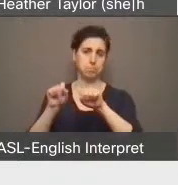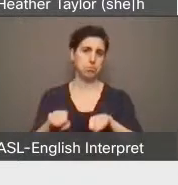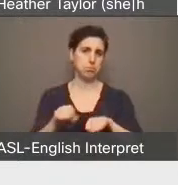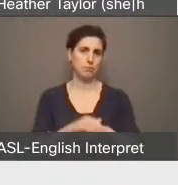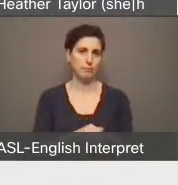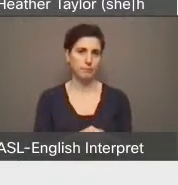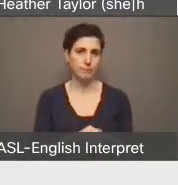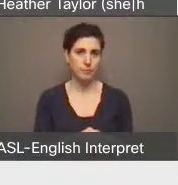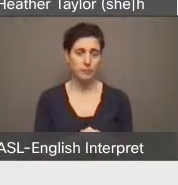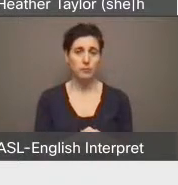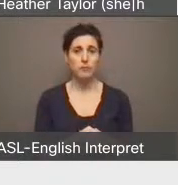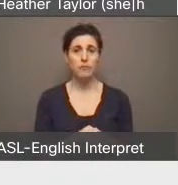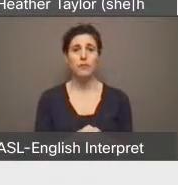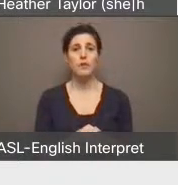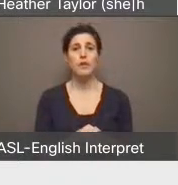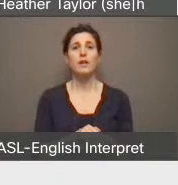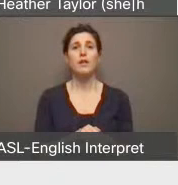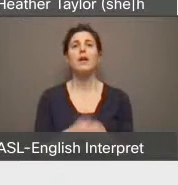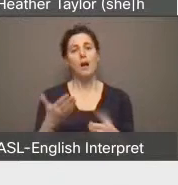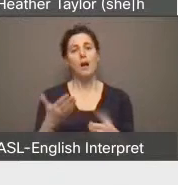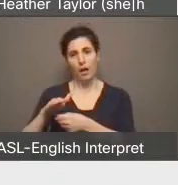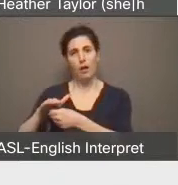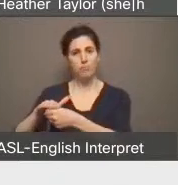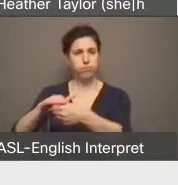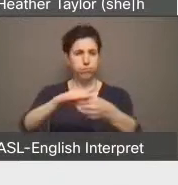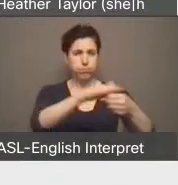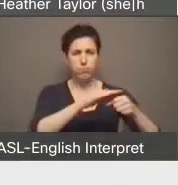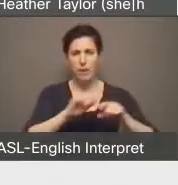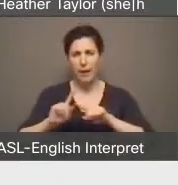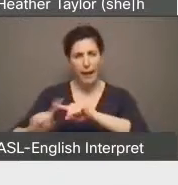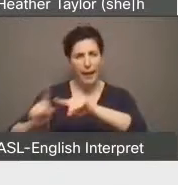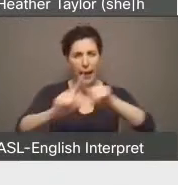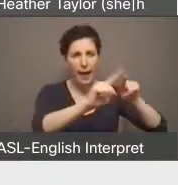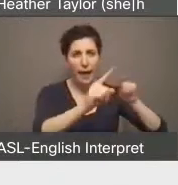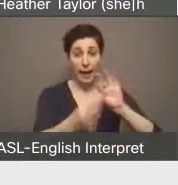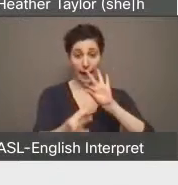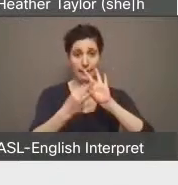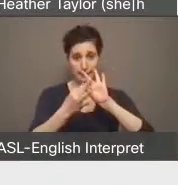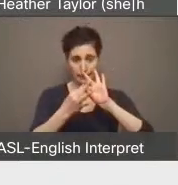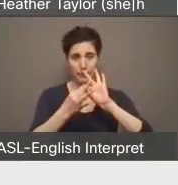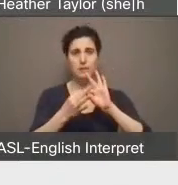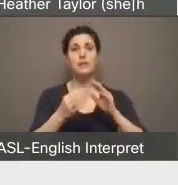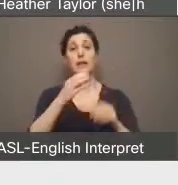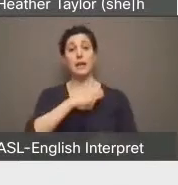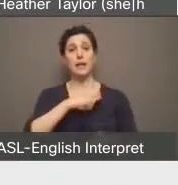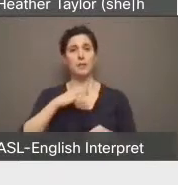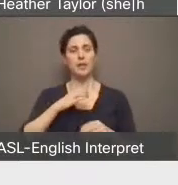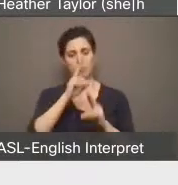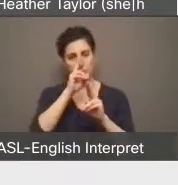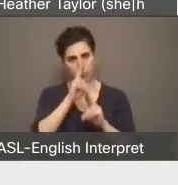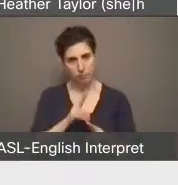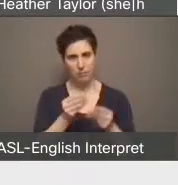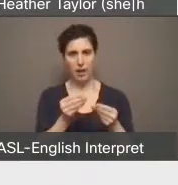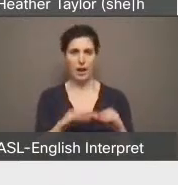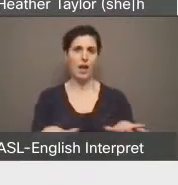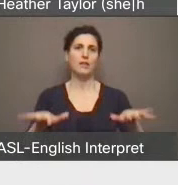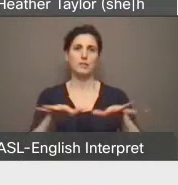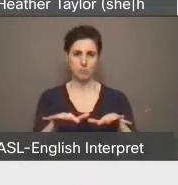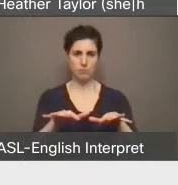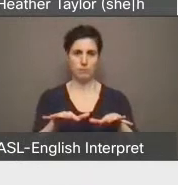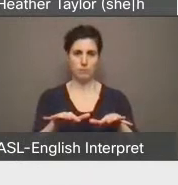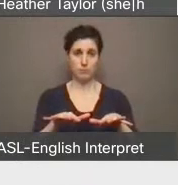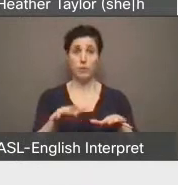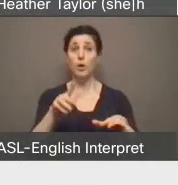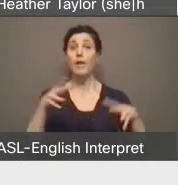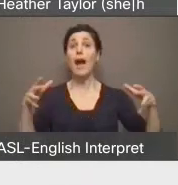Although we are in different locations and meeting remotely today, the committee would like to acknowledge the land we are meeting on is the